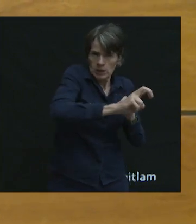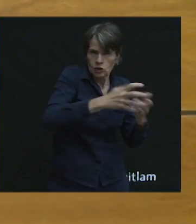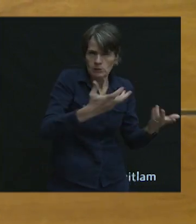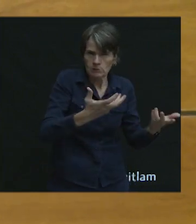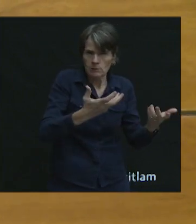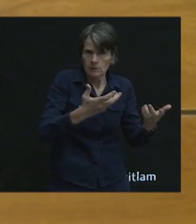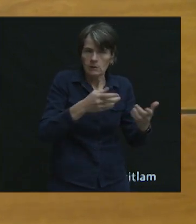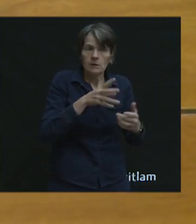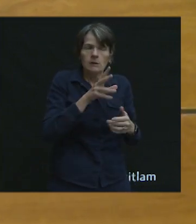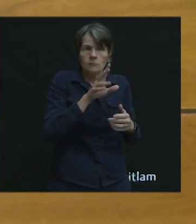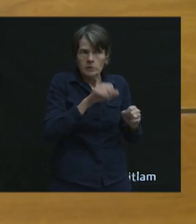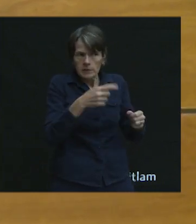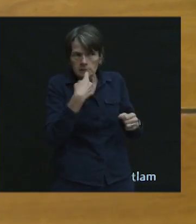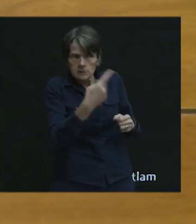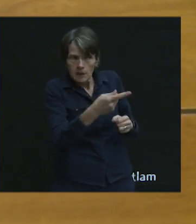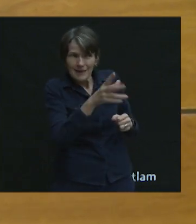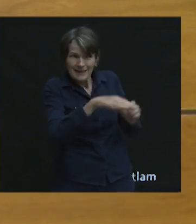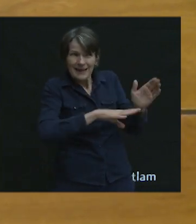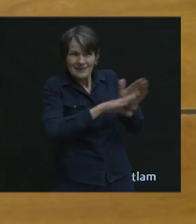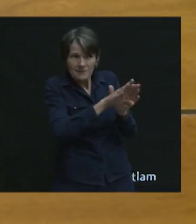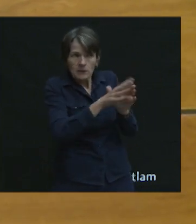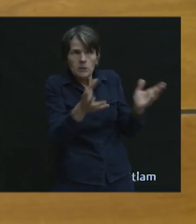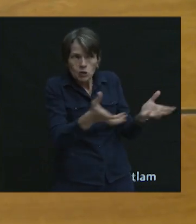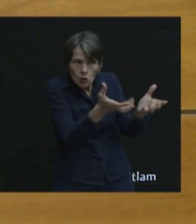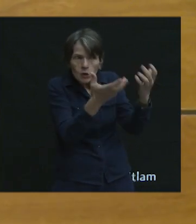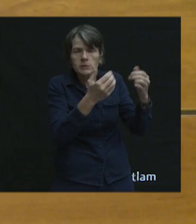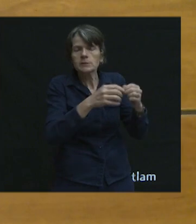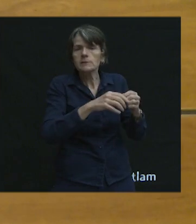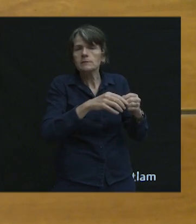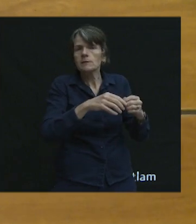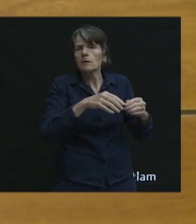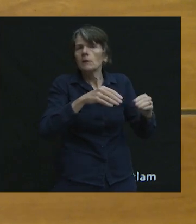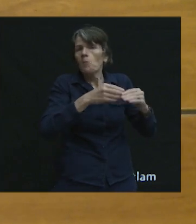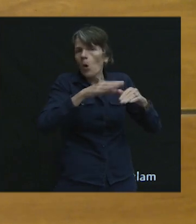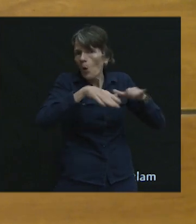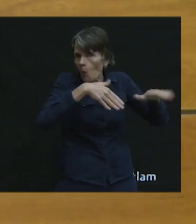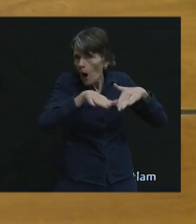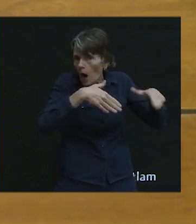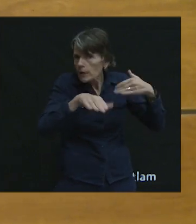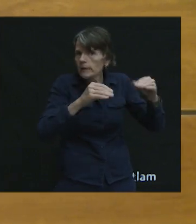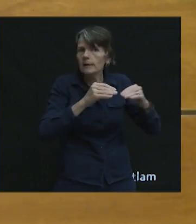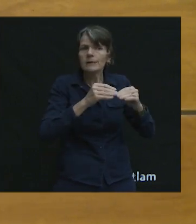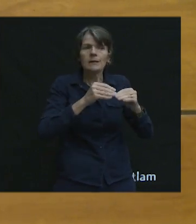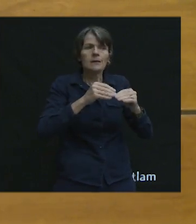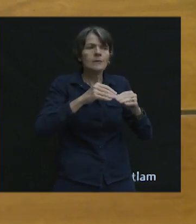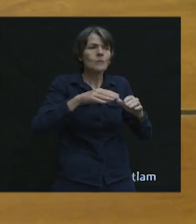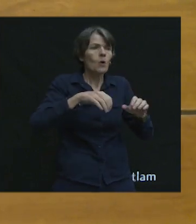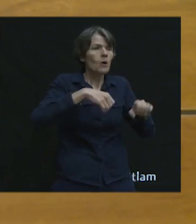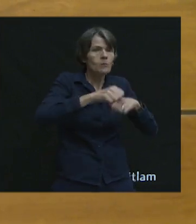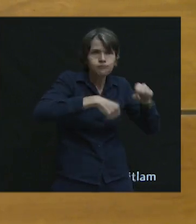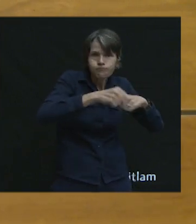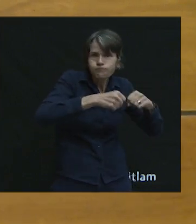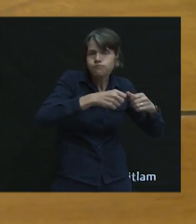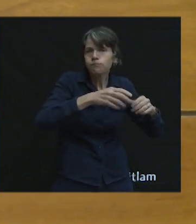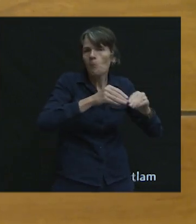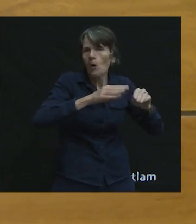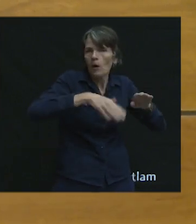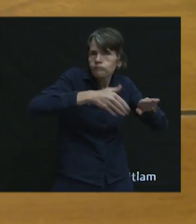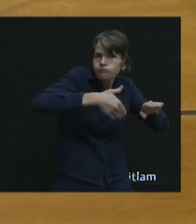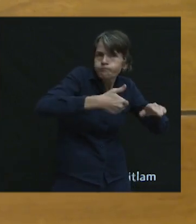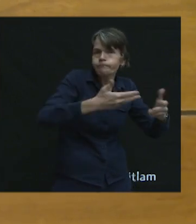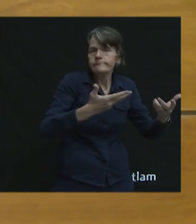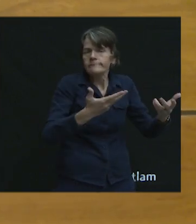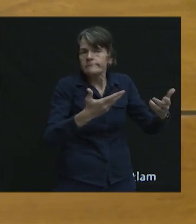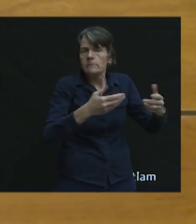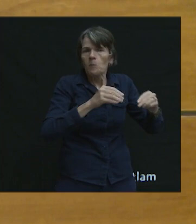we want to see this additional growth that encourages highly walkable, highly micromobility and high transit access.